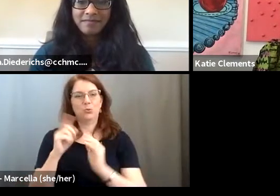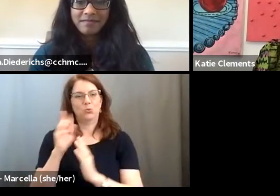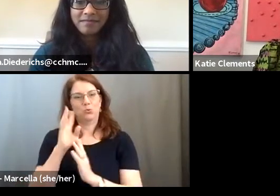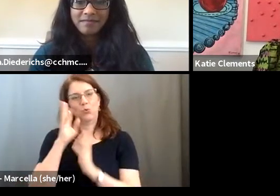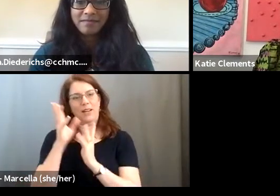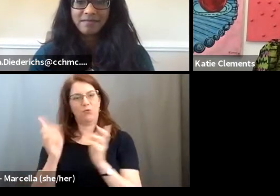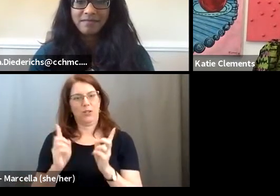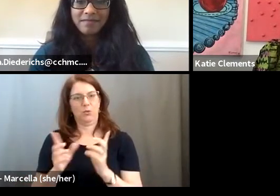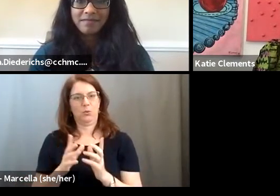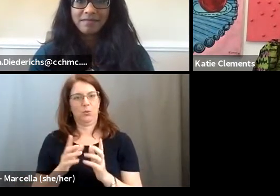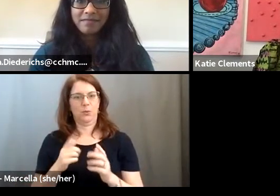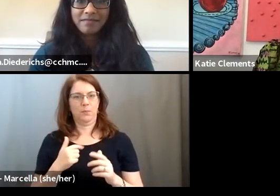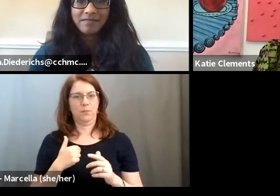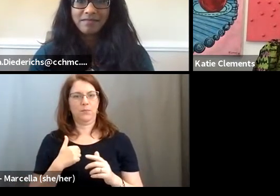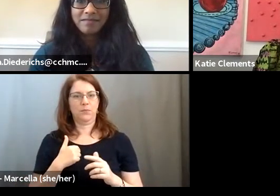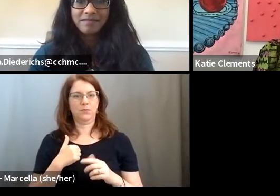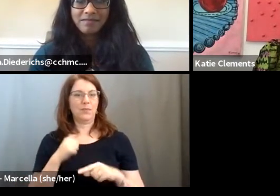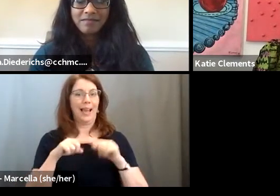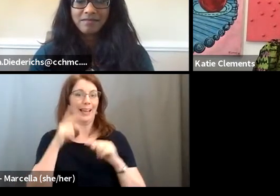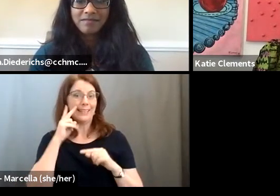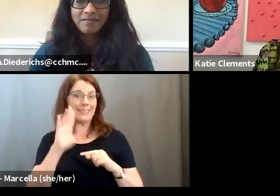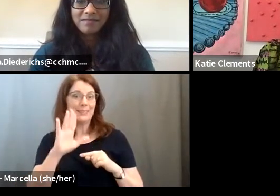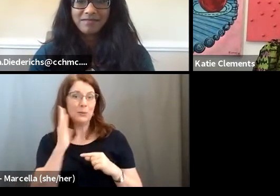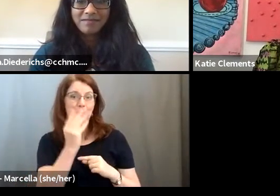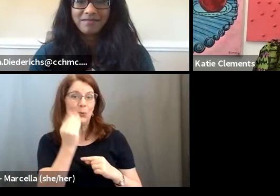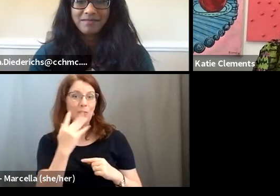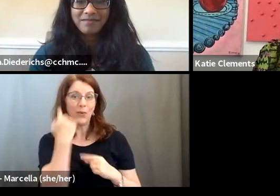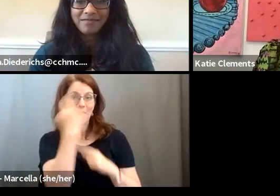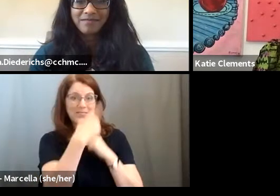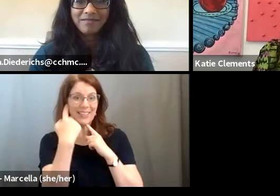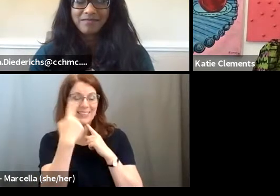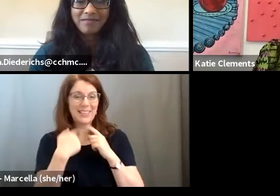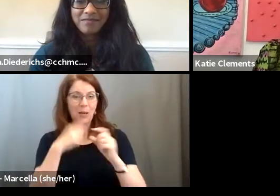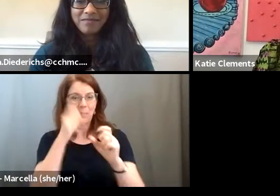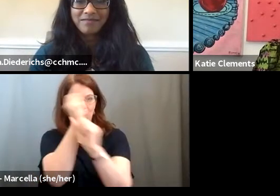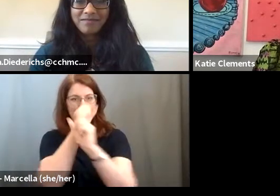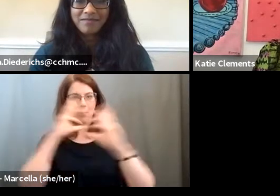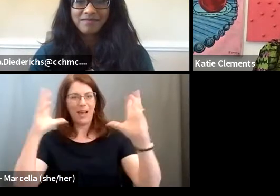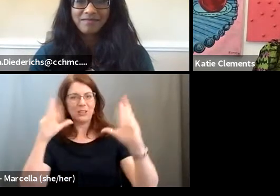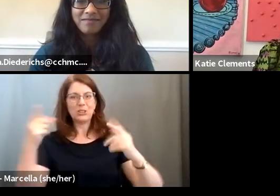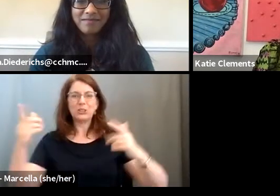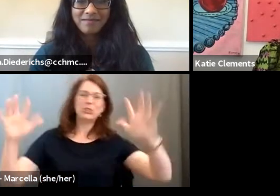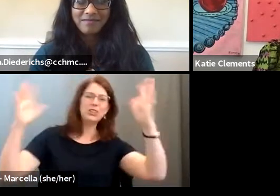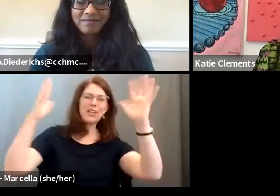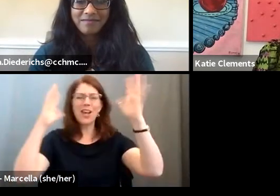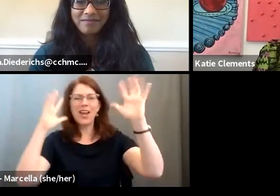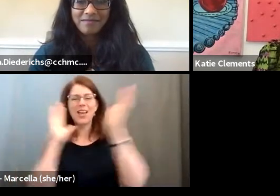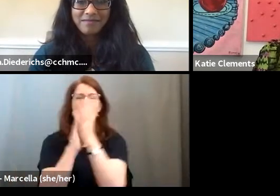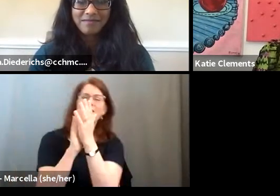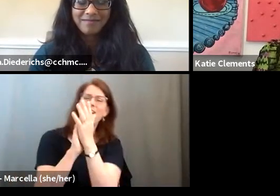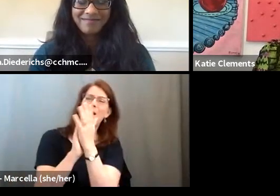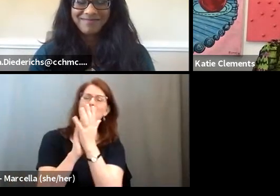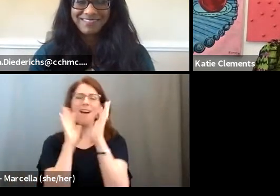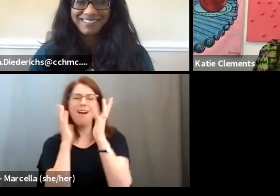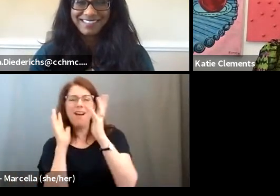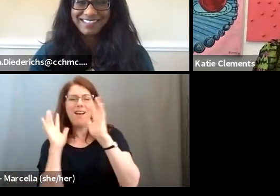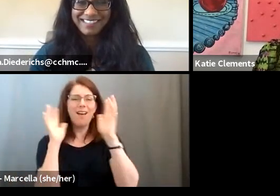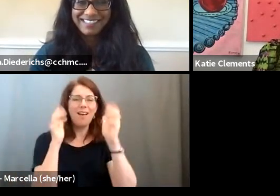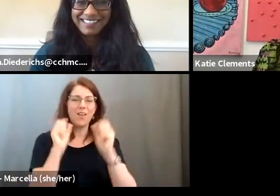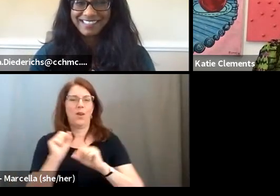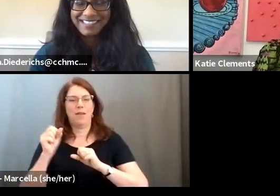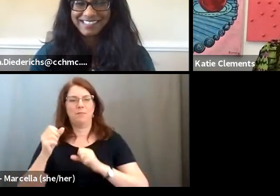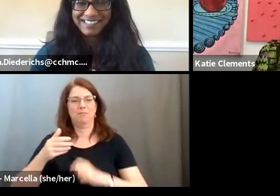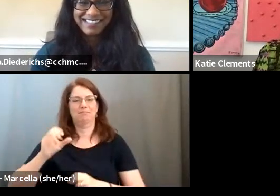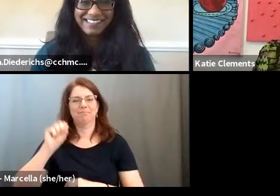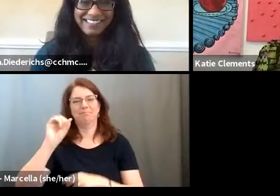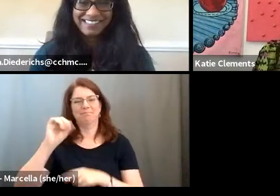Since I can't see your beautiful faces, I'm going to imagine that you're cheering or clapping at home as I introduce everyone.